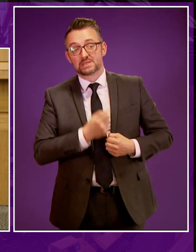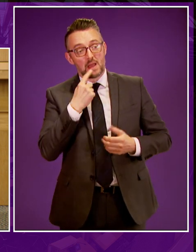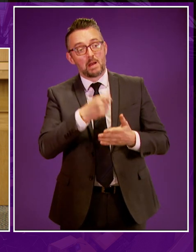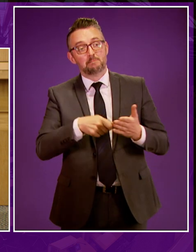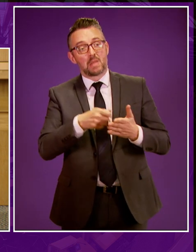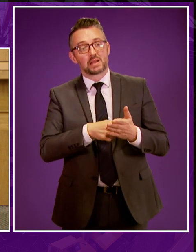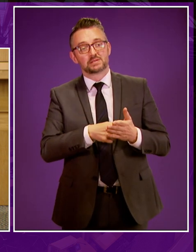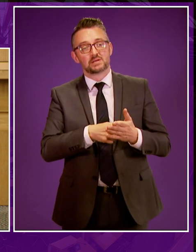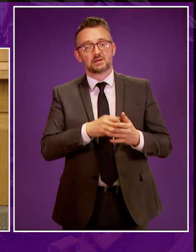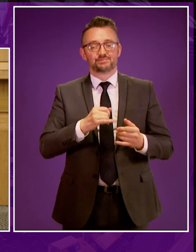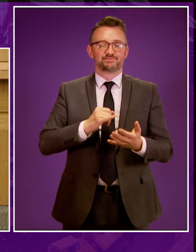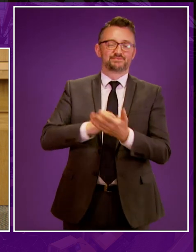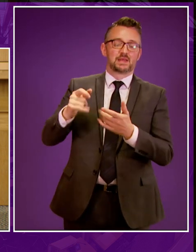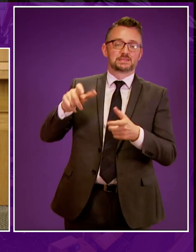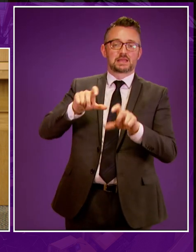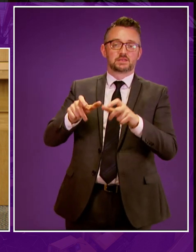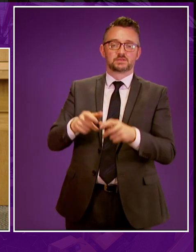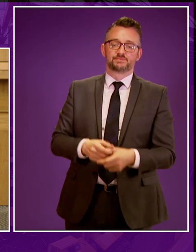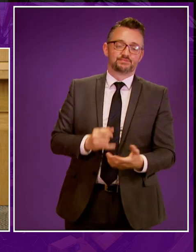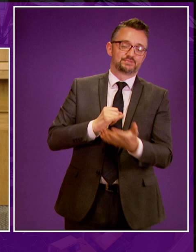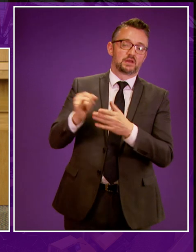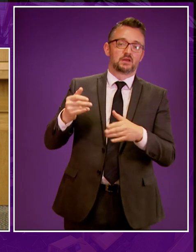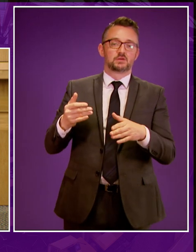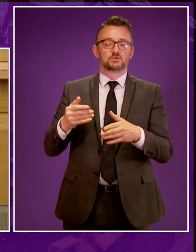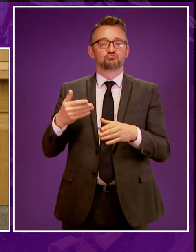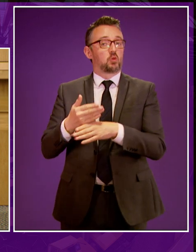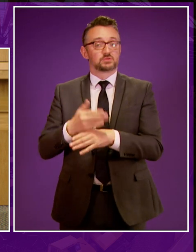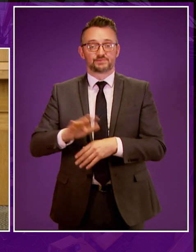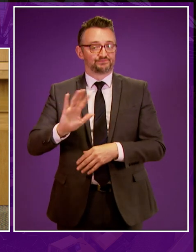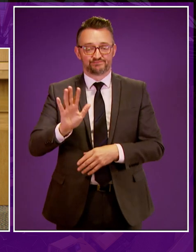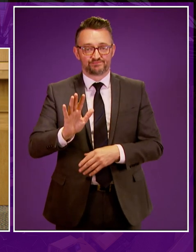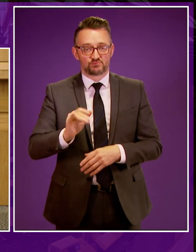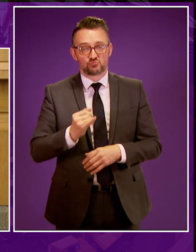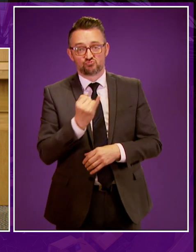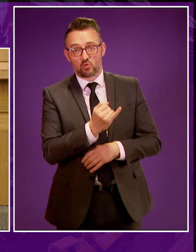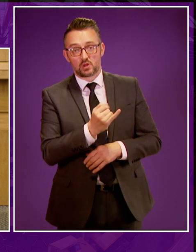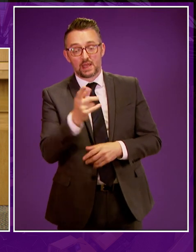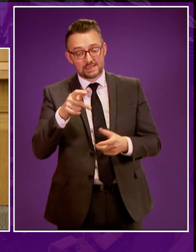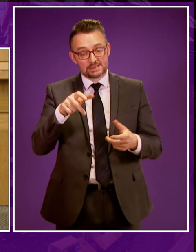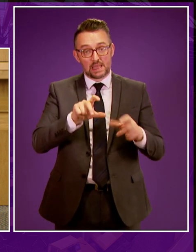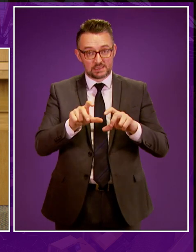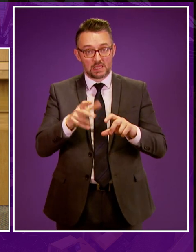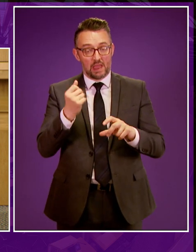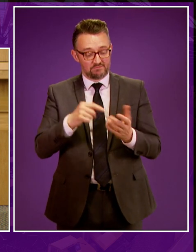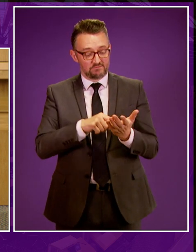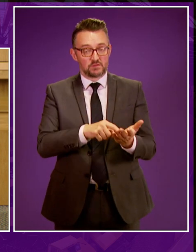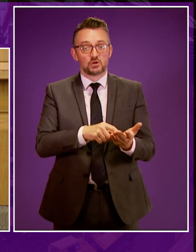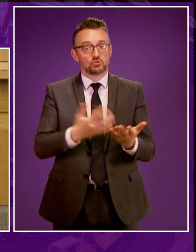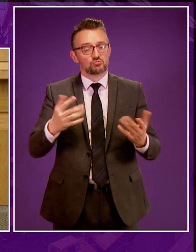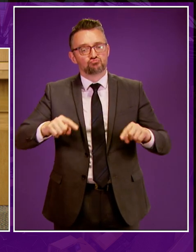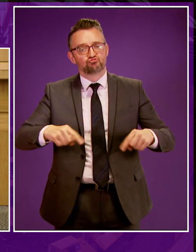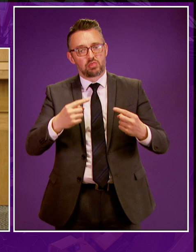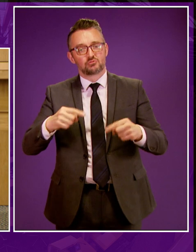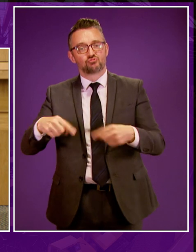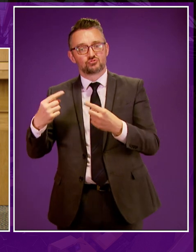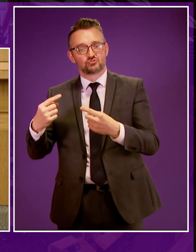is either anti-science or anti-jobs. It is neither. The scientific evidence throws down significant challenges